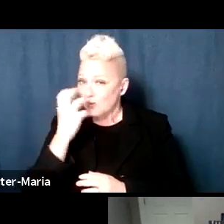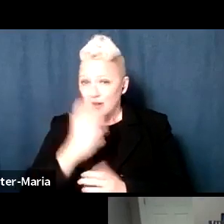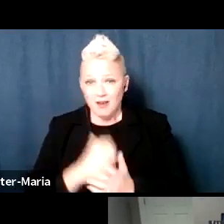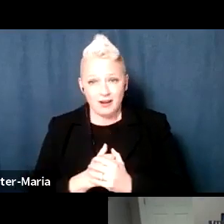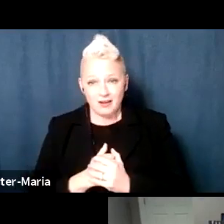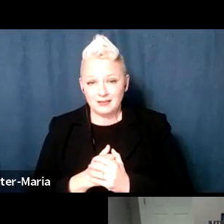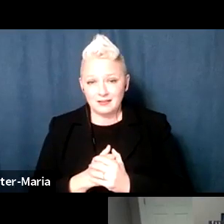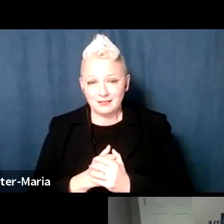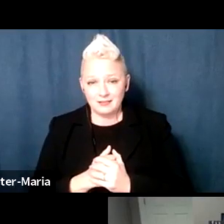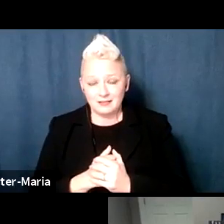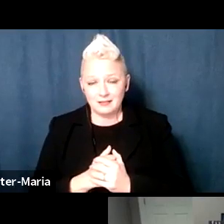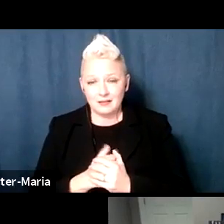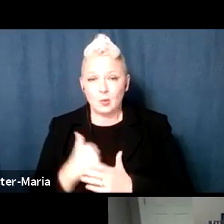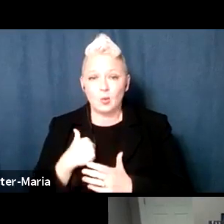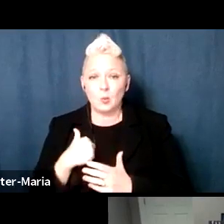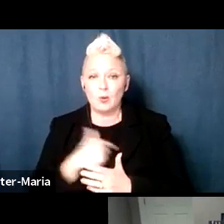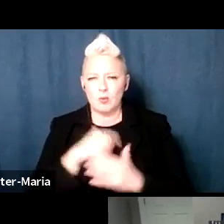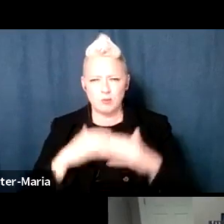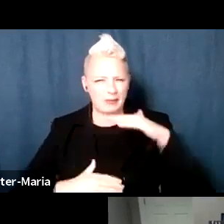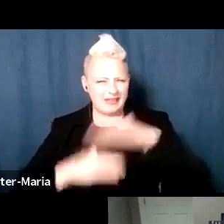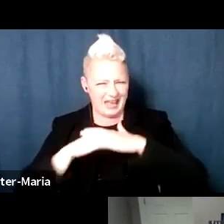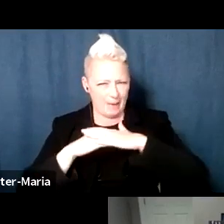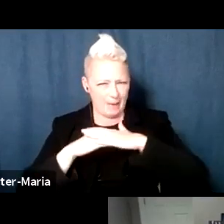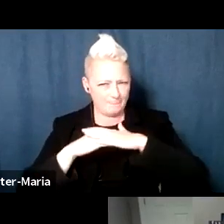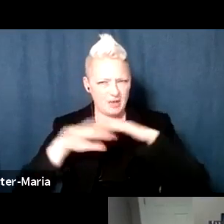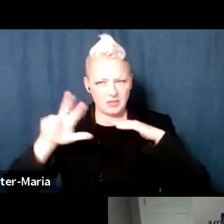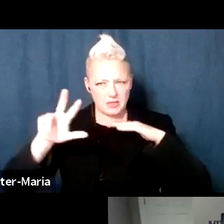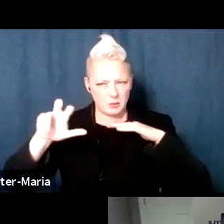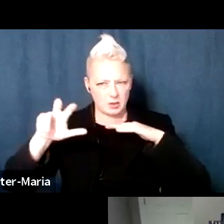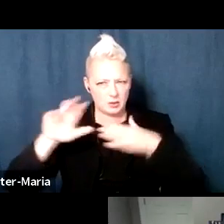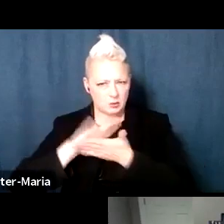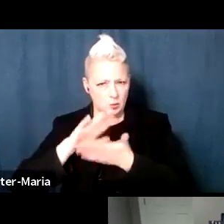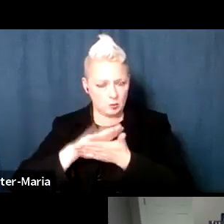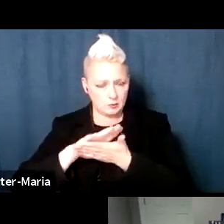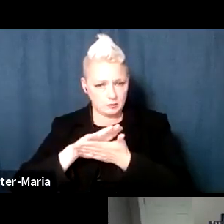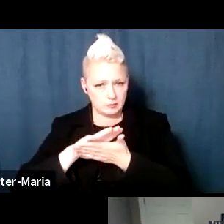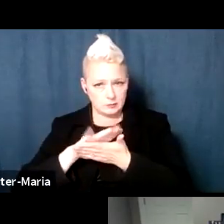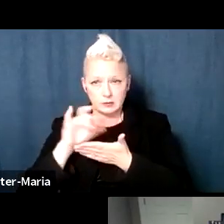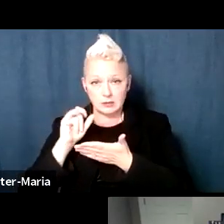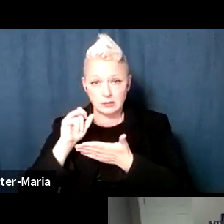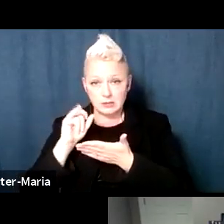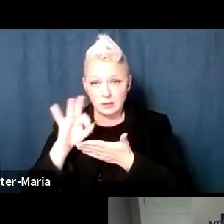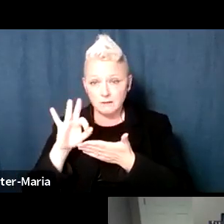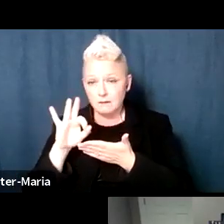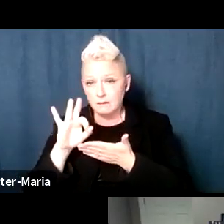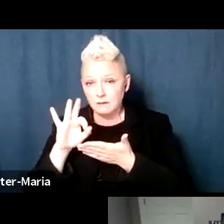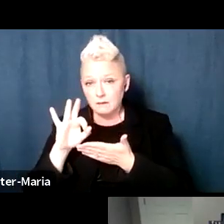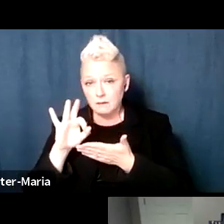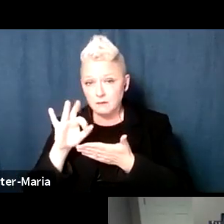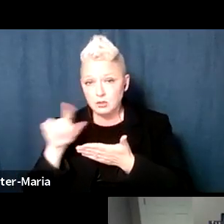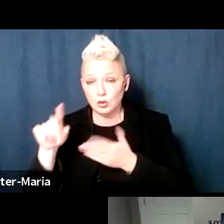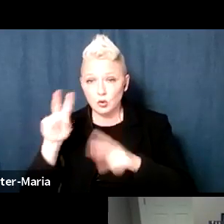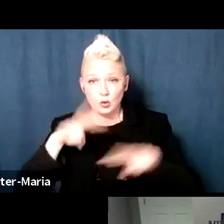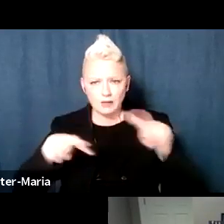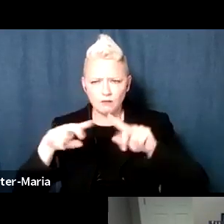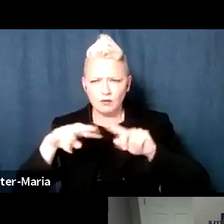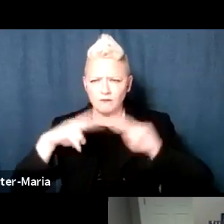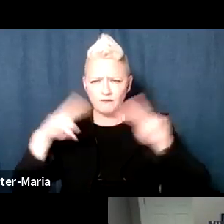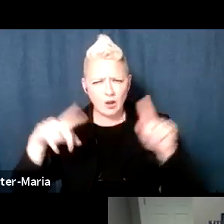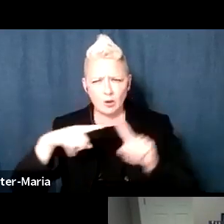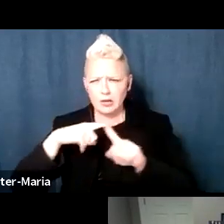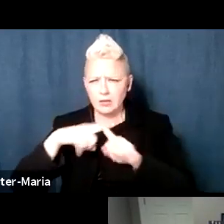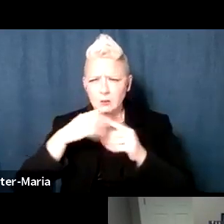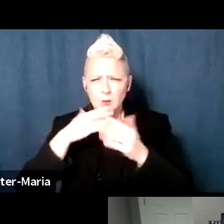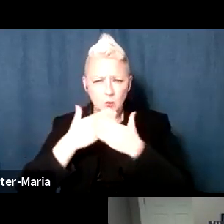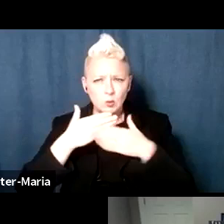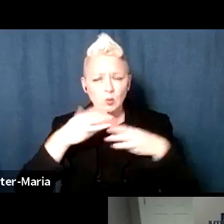And we're probably going to cap it at 300 schools. If anybody is looking for a very constructive way to deal with